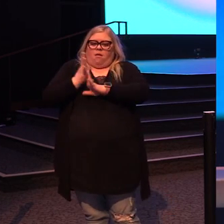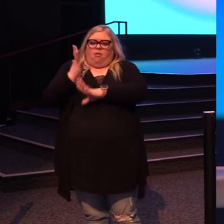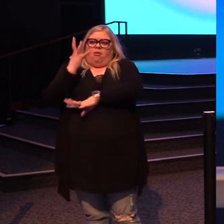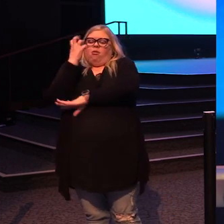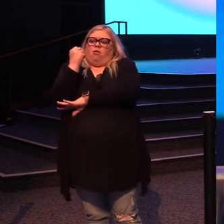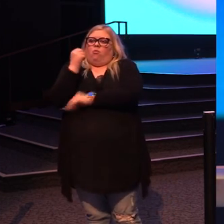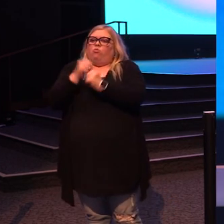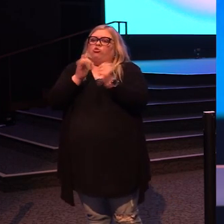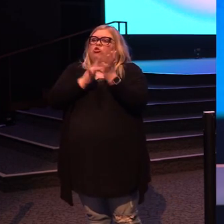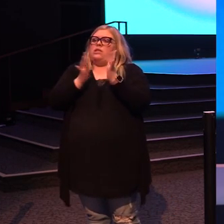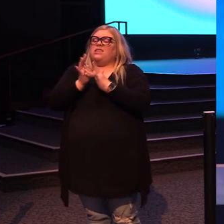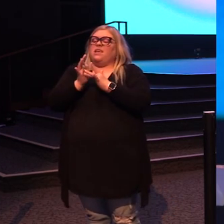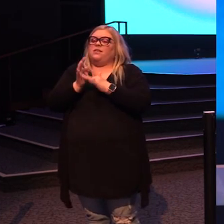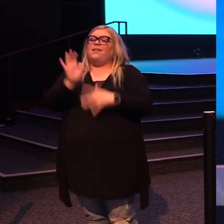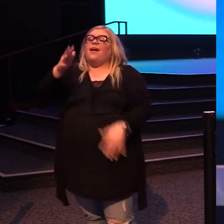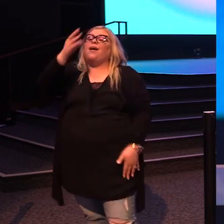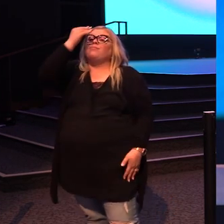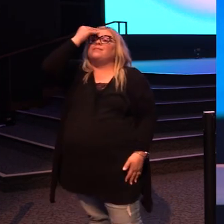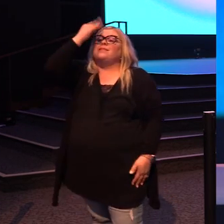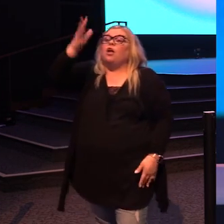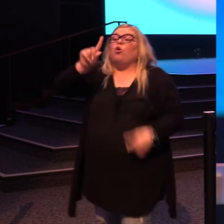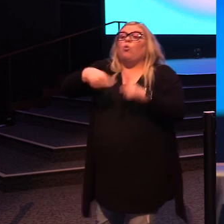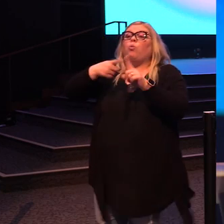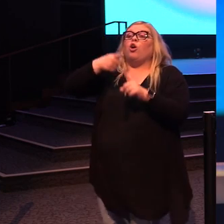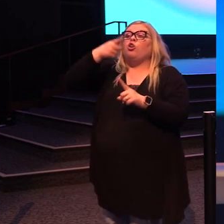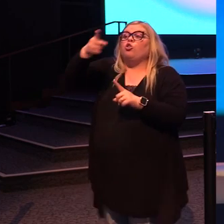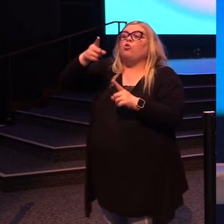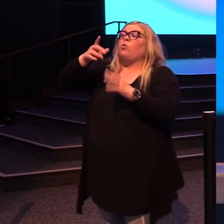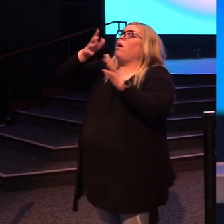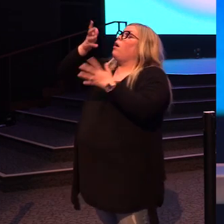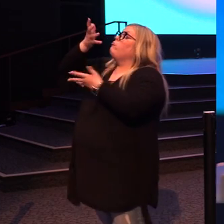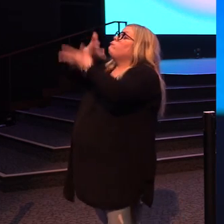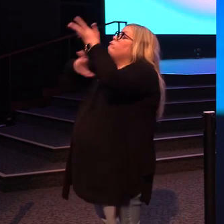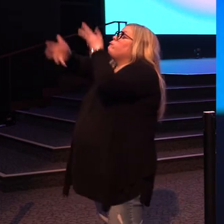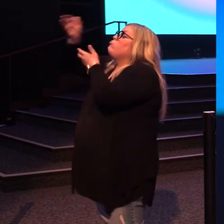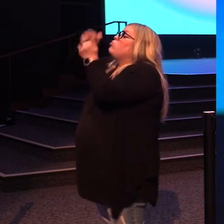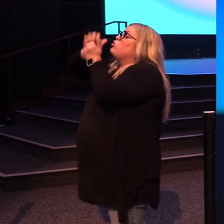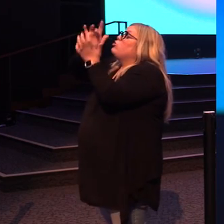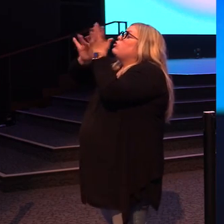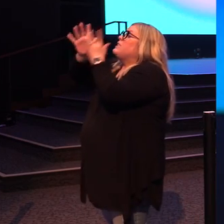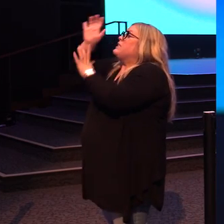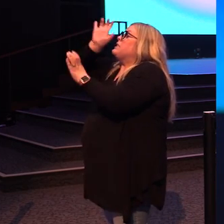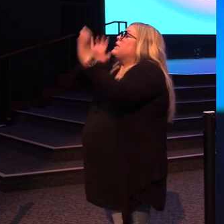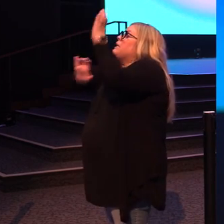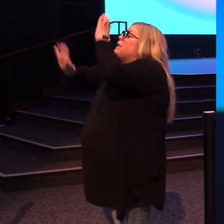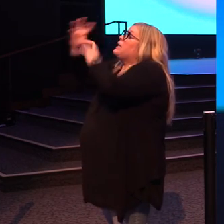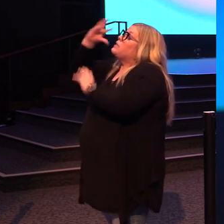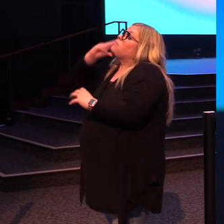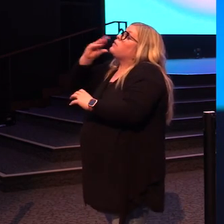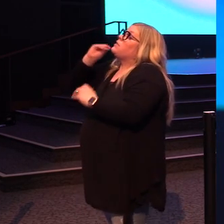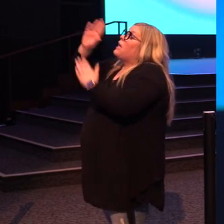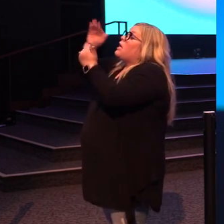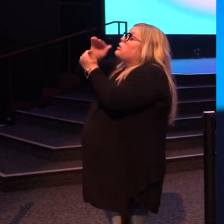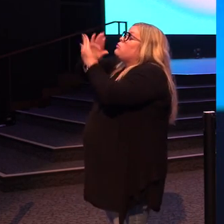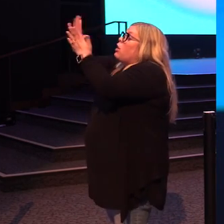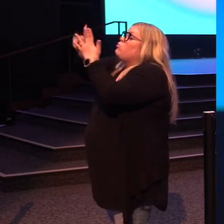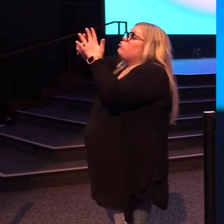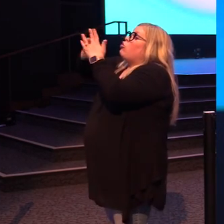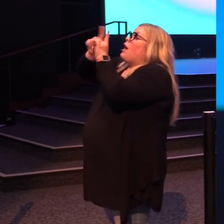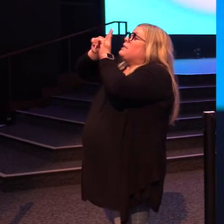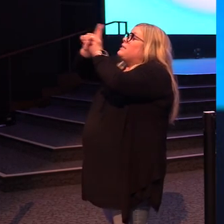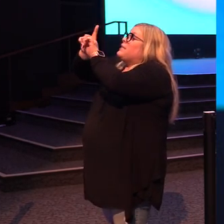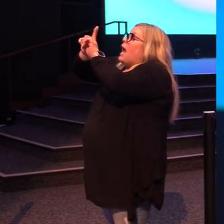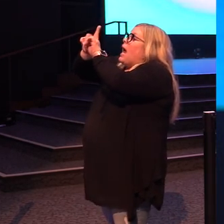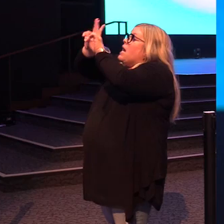And I'm telling you, when you get around Jesus and you start seeking him with all your heart, when you start staying and